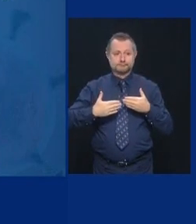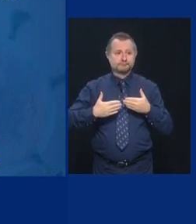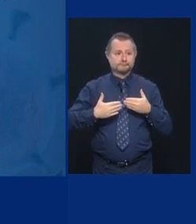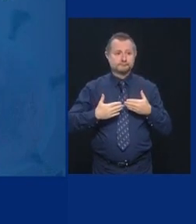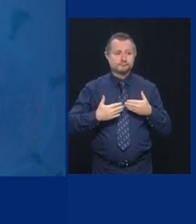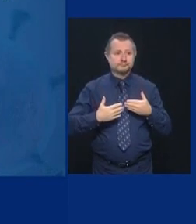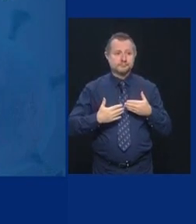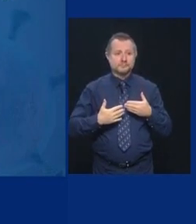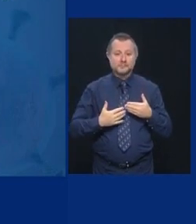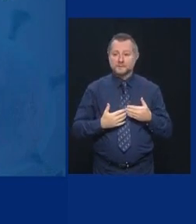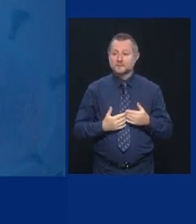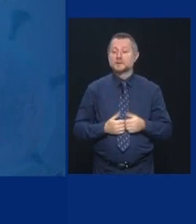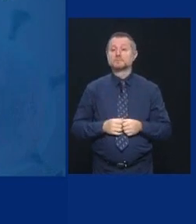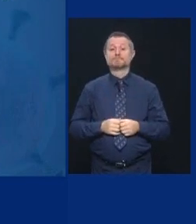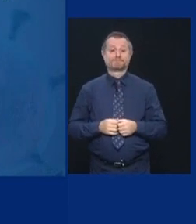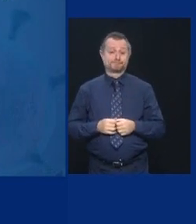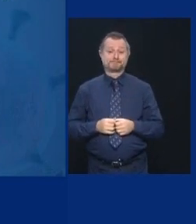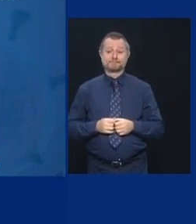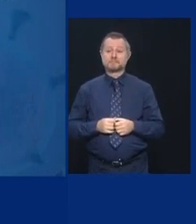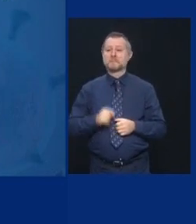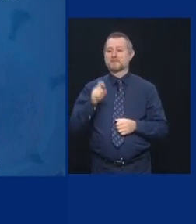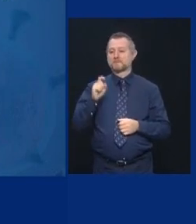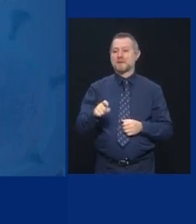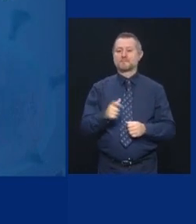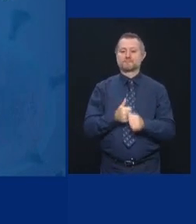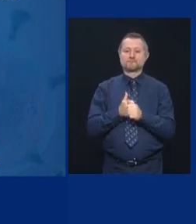It does not work without enforcement.